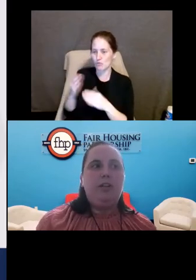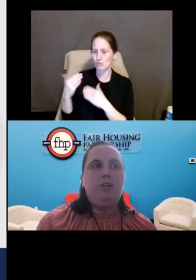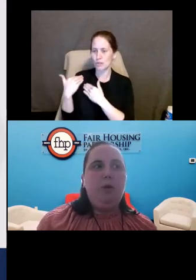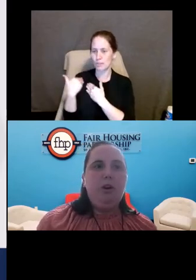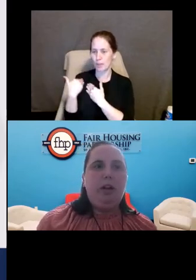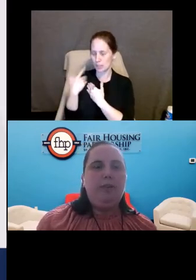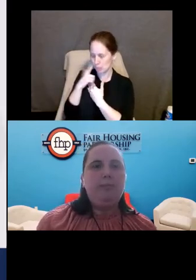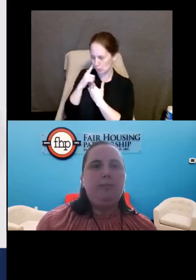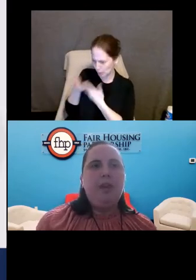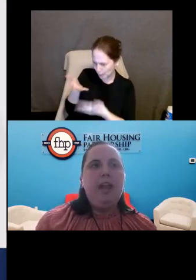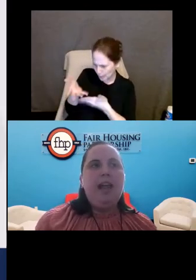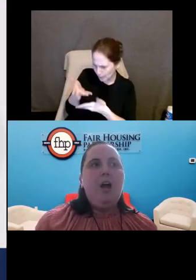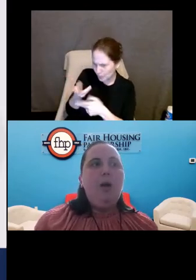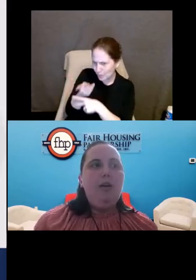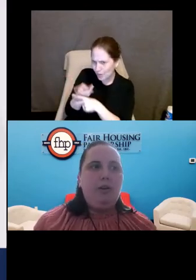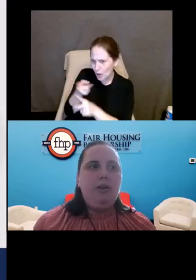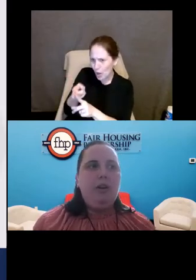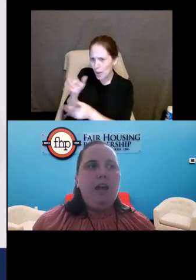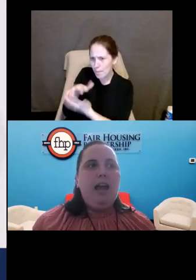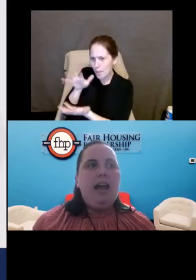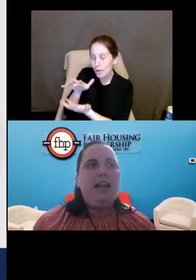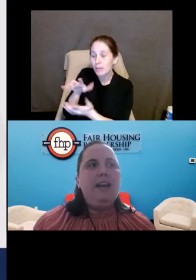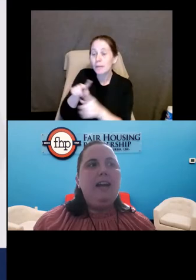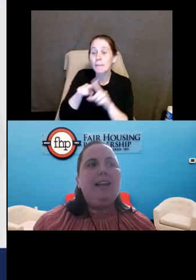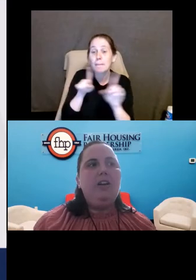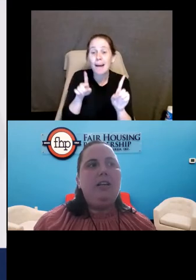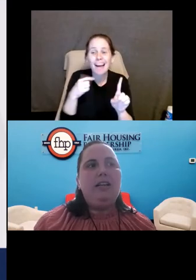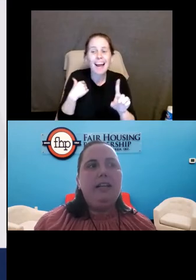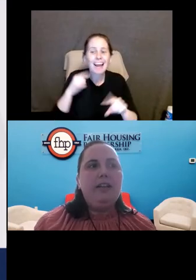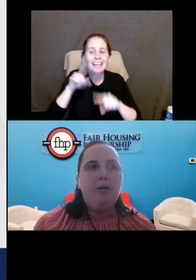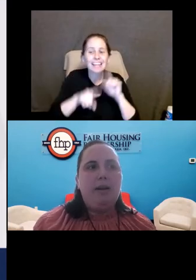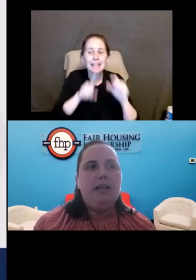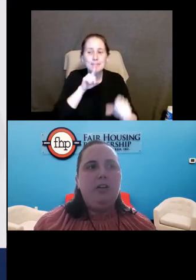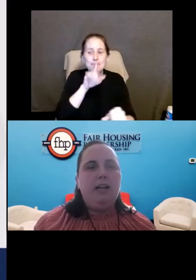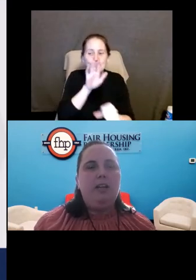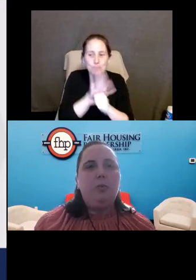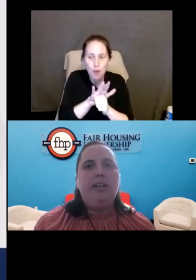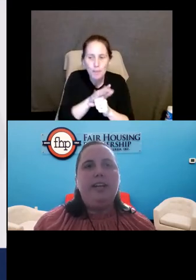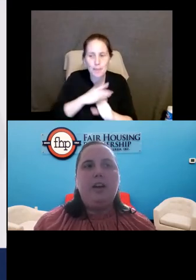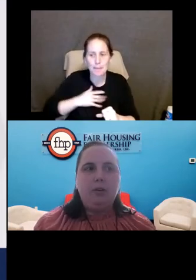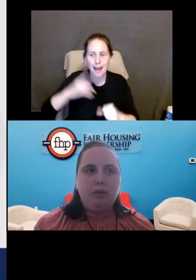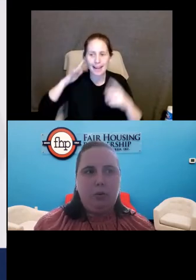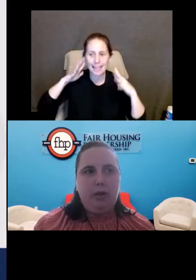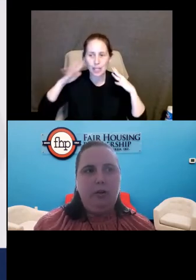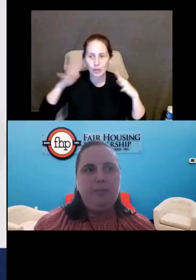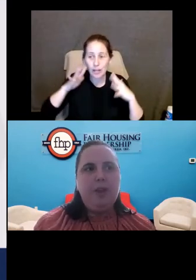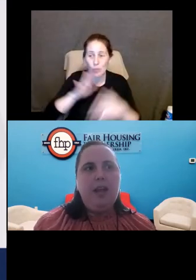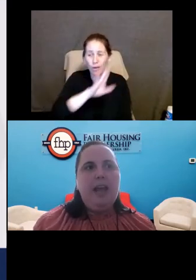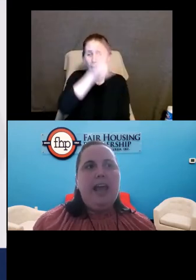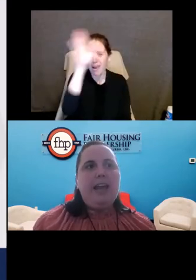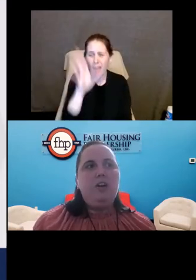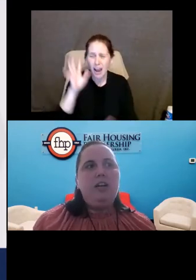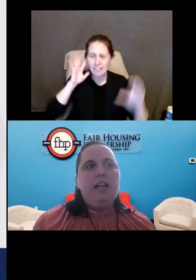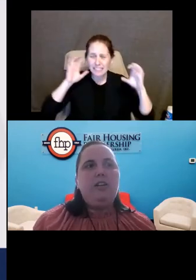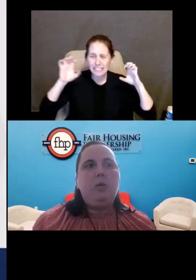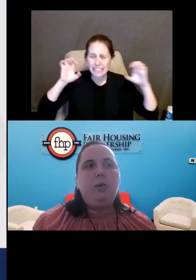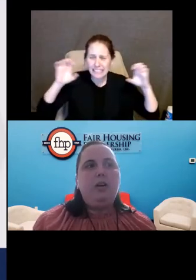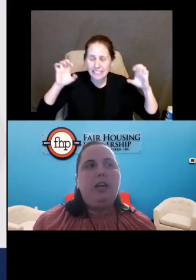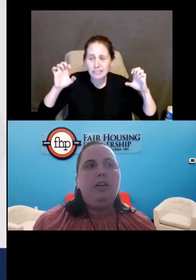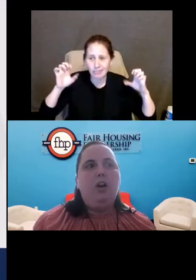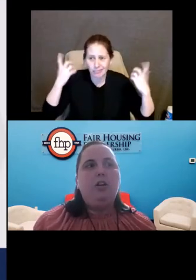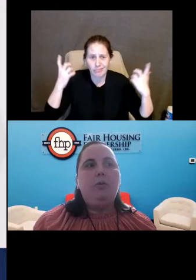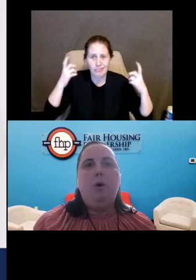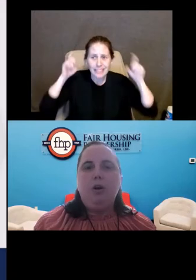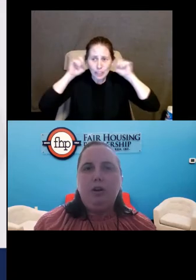to address the parking. However, I cannot guarantee that my hearing aids will never squeal. Hearing aids